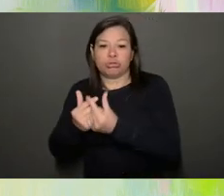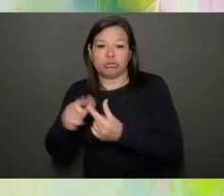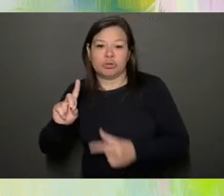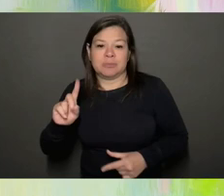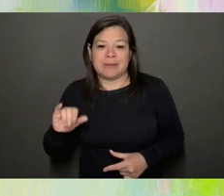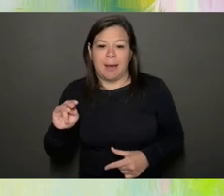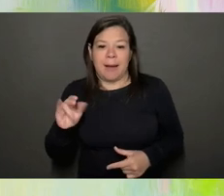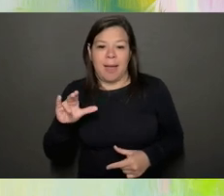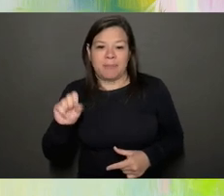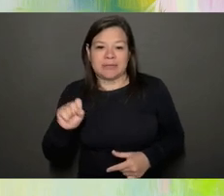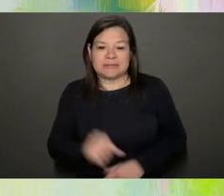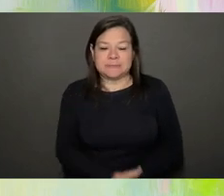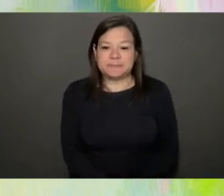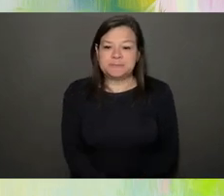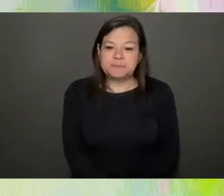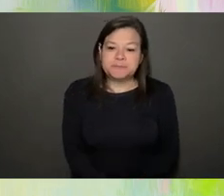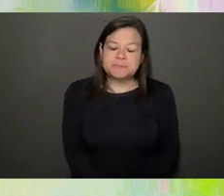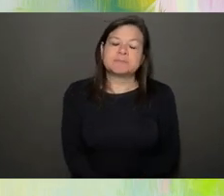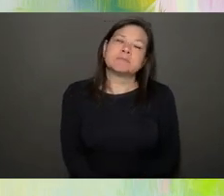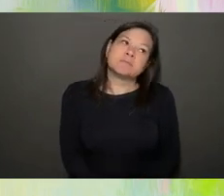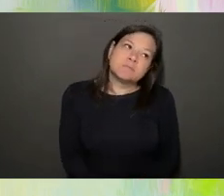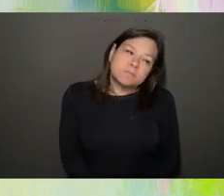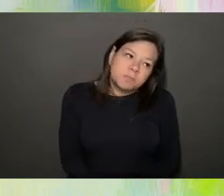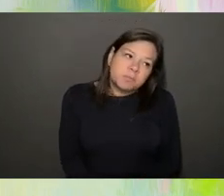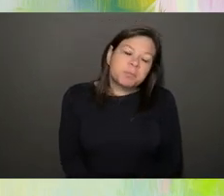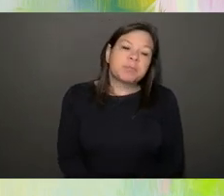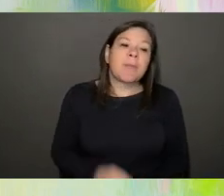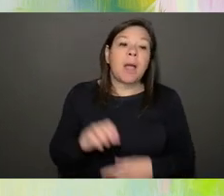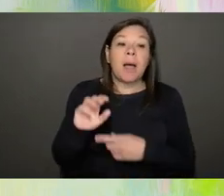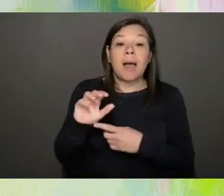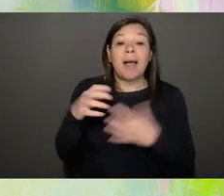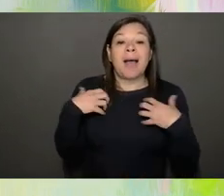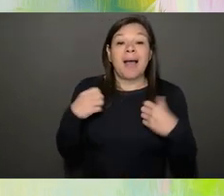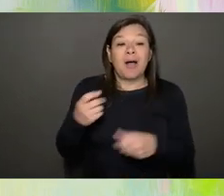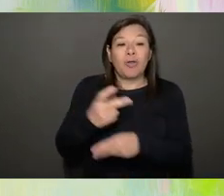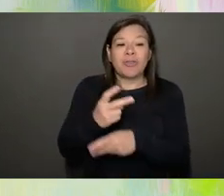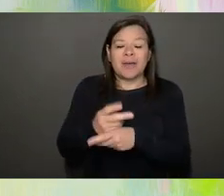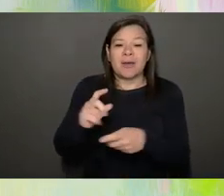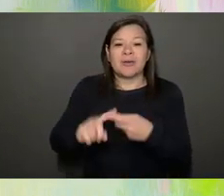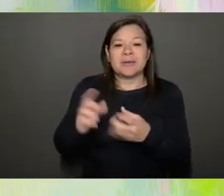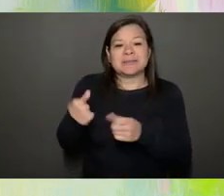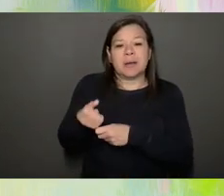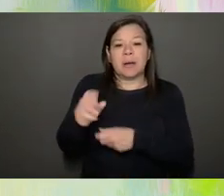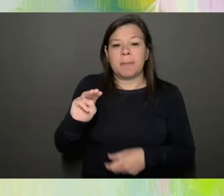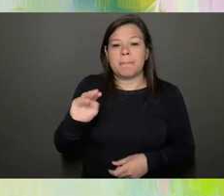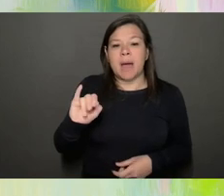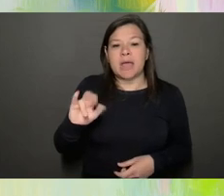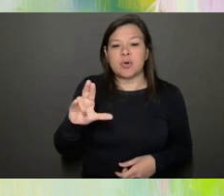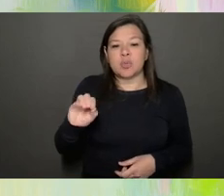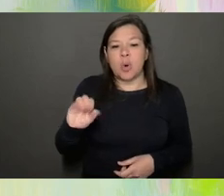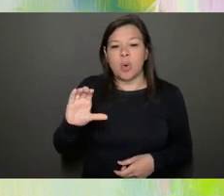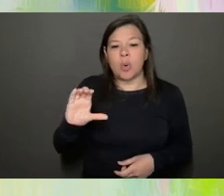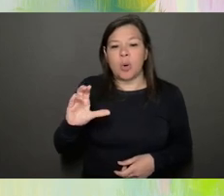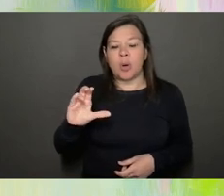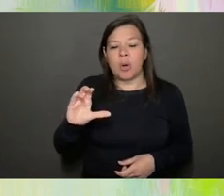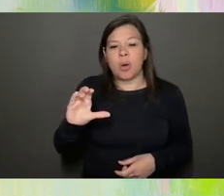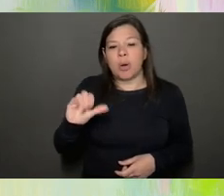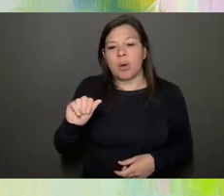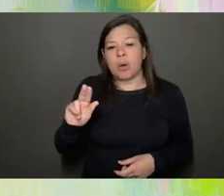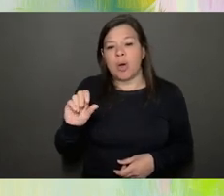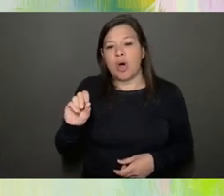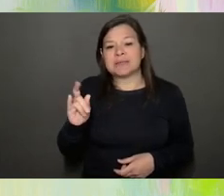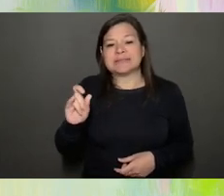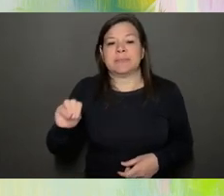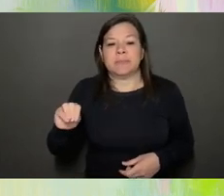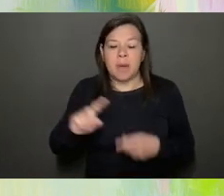Well, I do think health care is a microcosm of the real world and life itself. So these are all very real issues that we